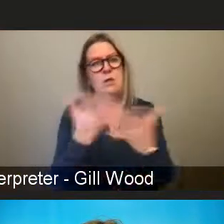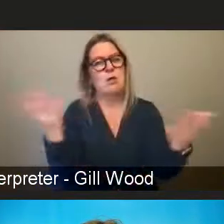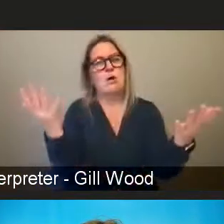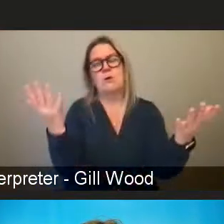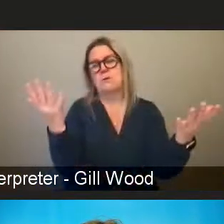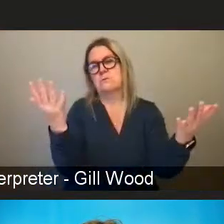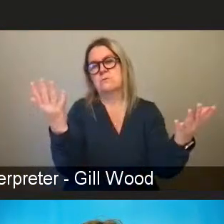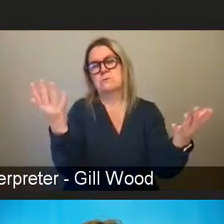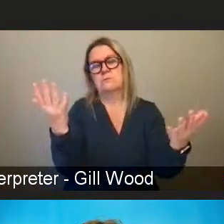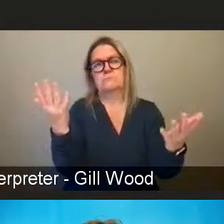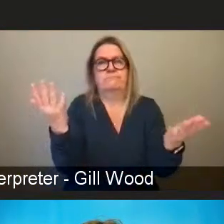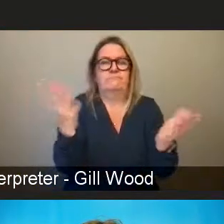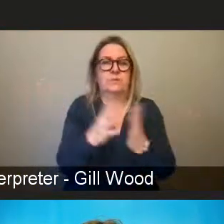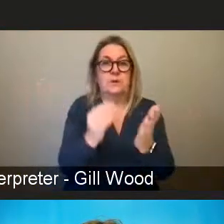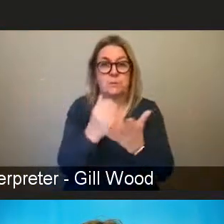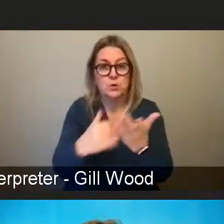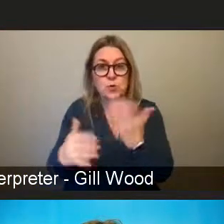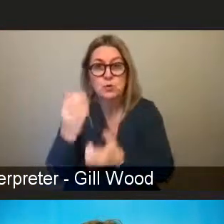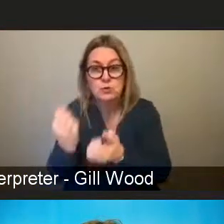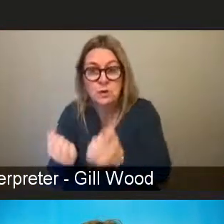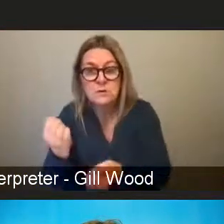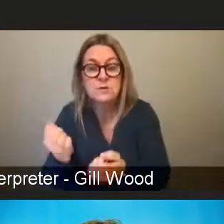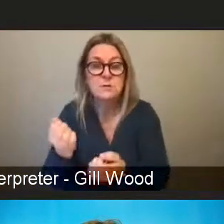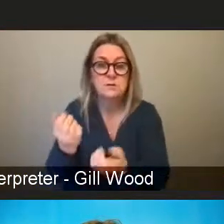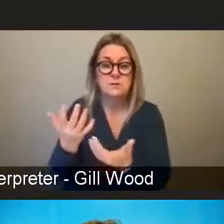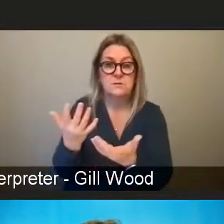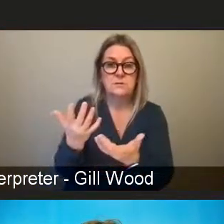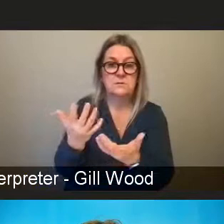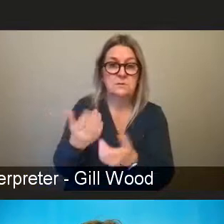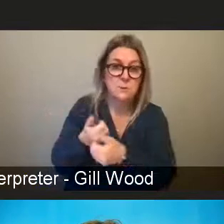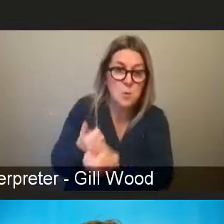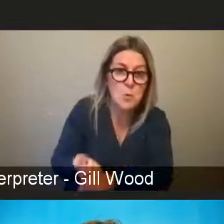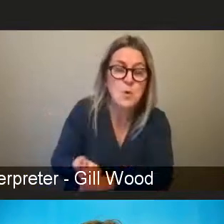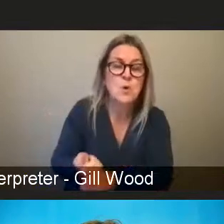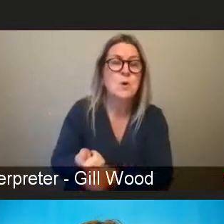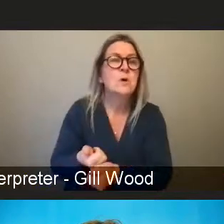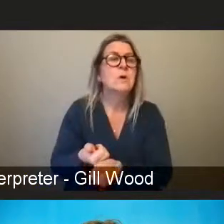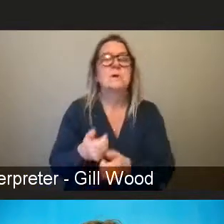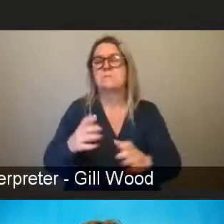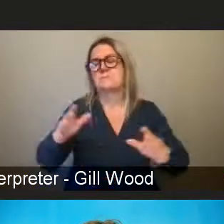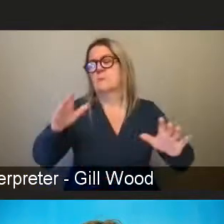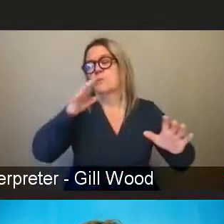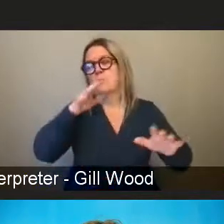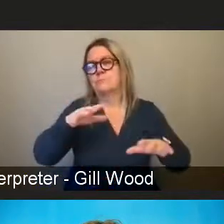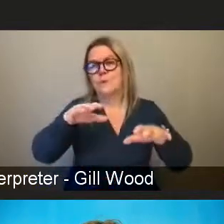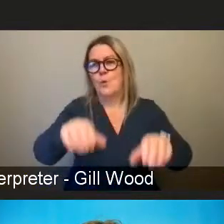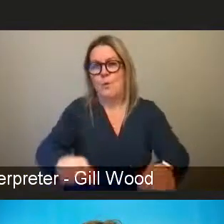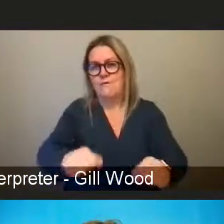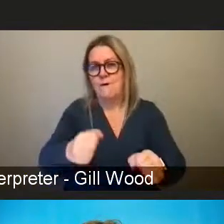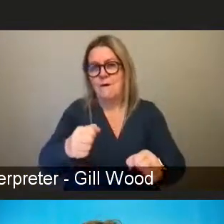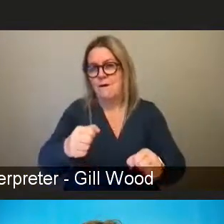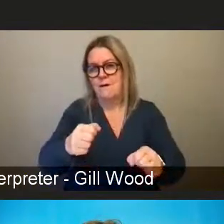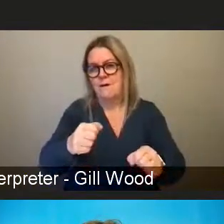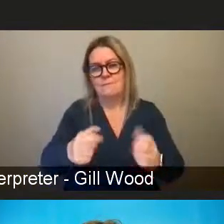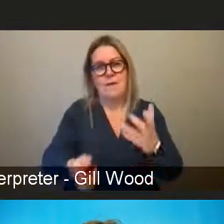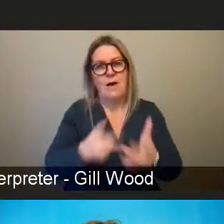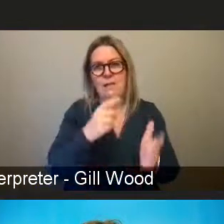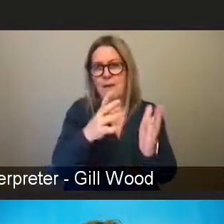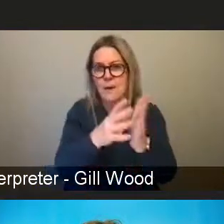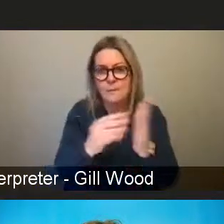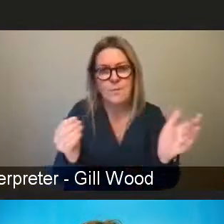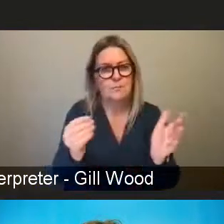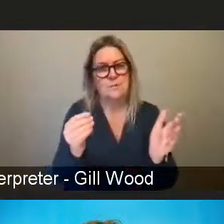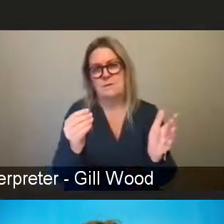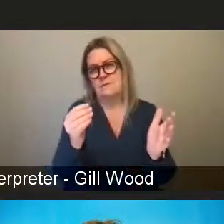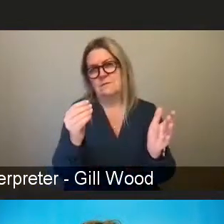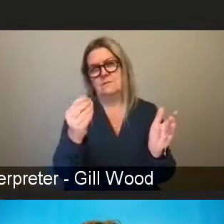justice. And I'm not going to hijack this conversation by talking about other models than capitalism. But I